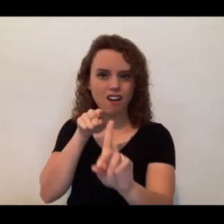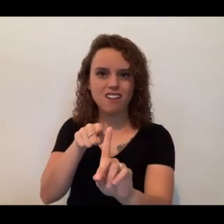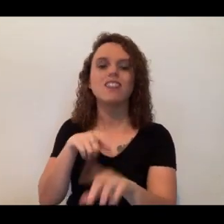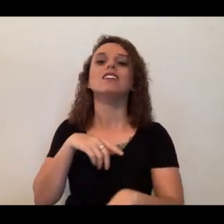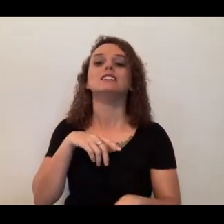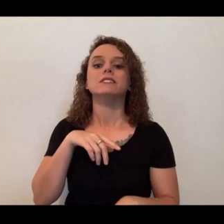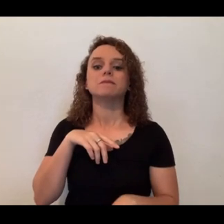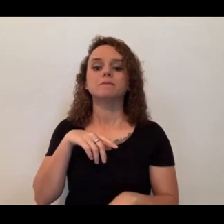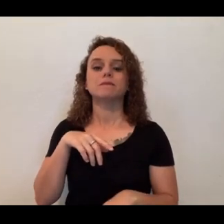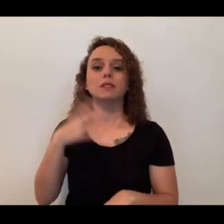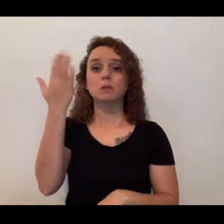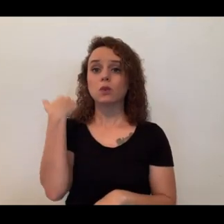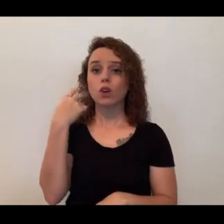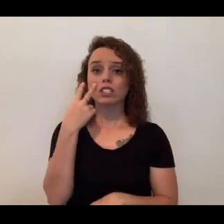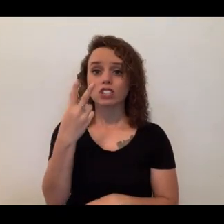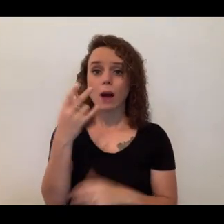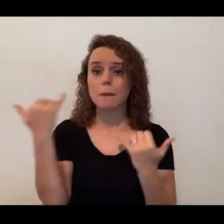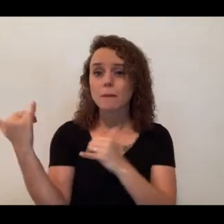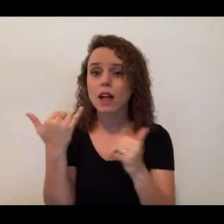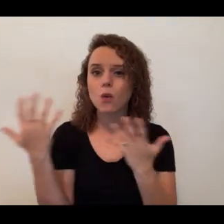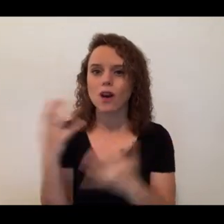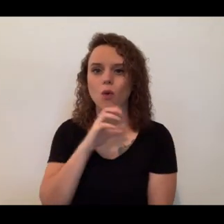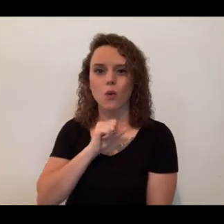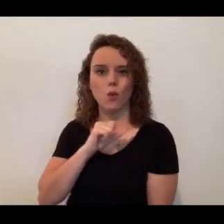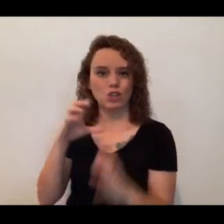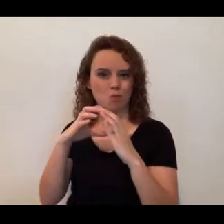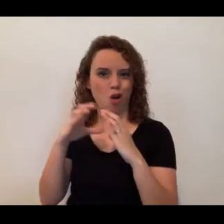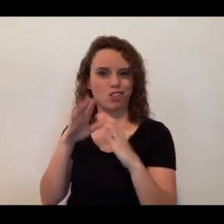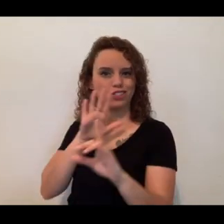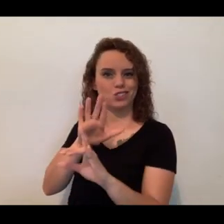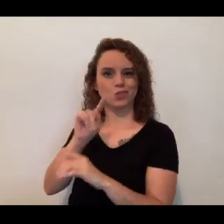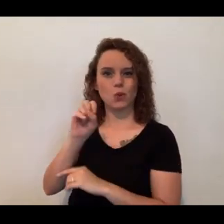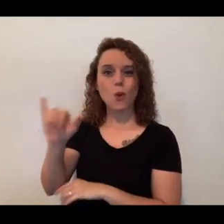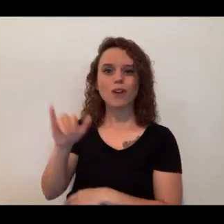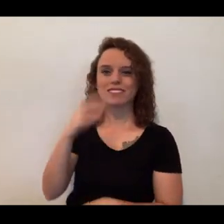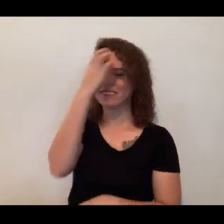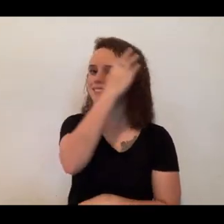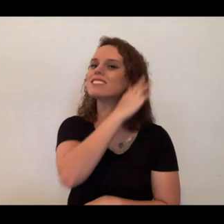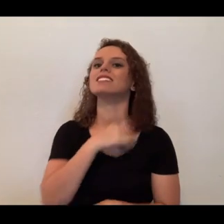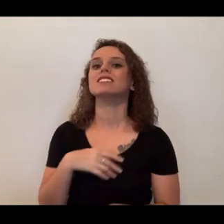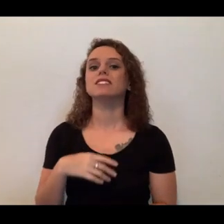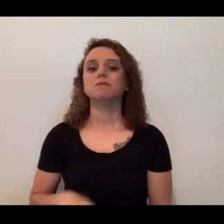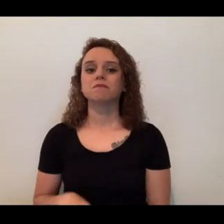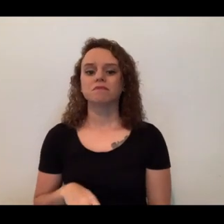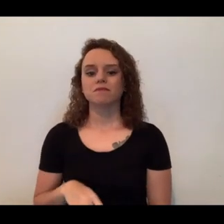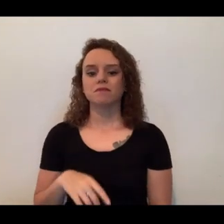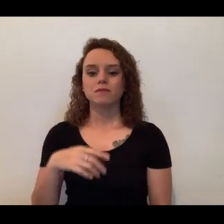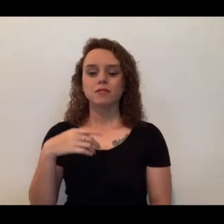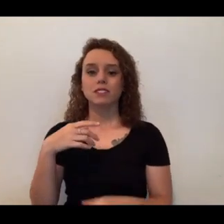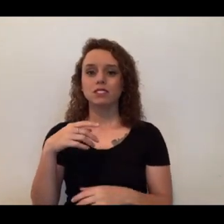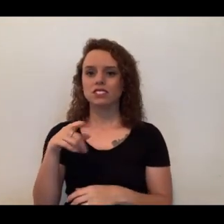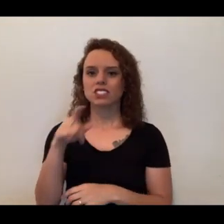what you saw her playing with earlier, that orange ball? That's just one of her toys. Because she's not spending all of her time searching and